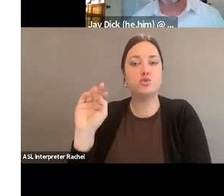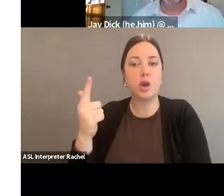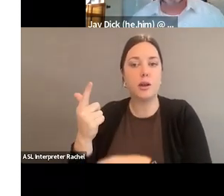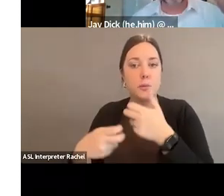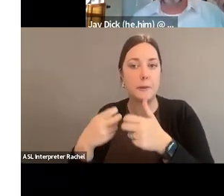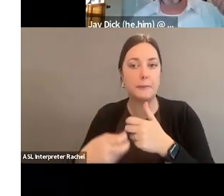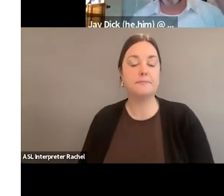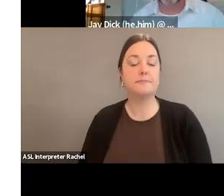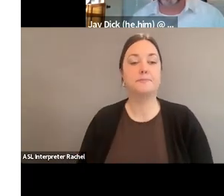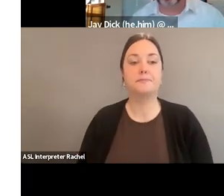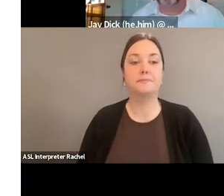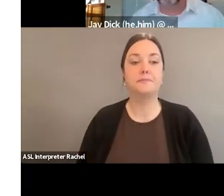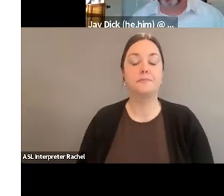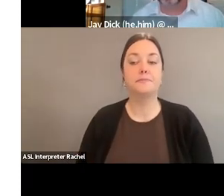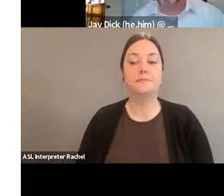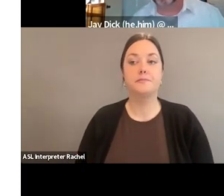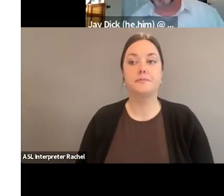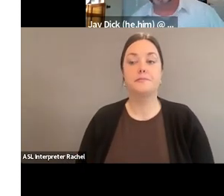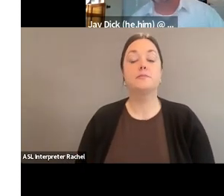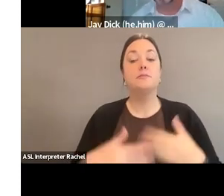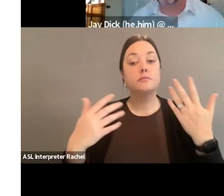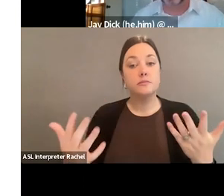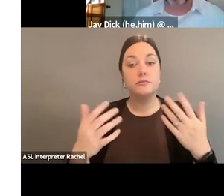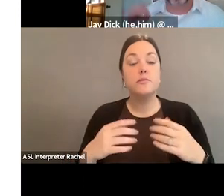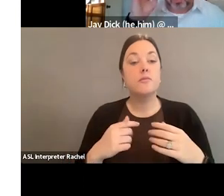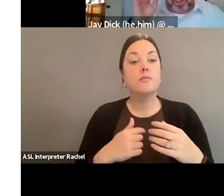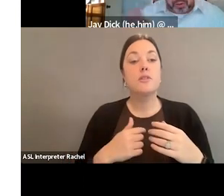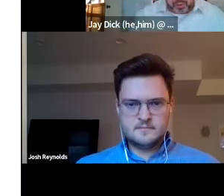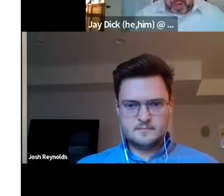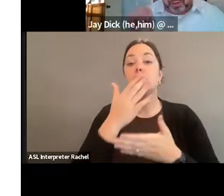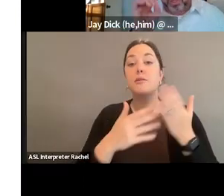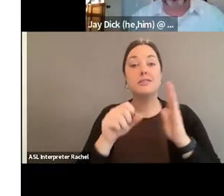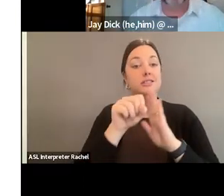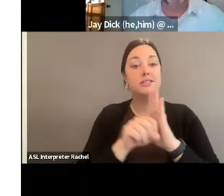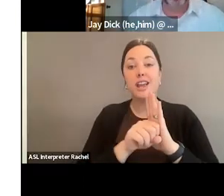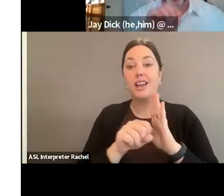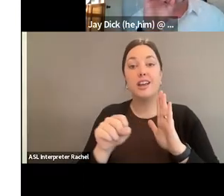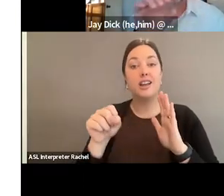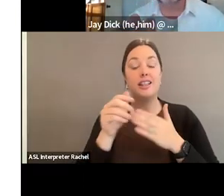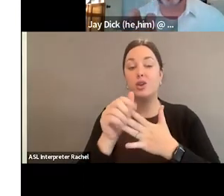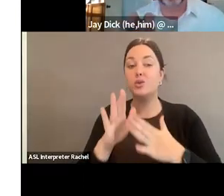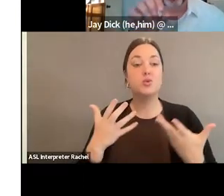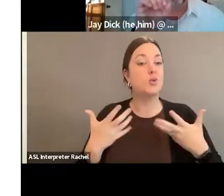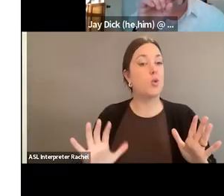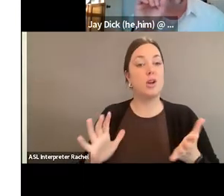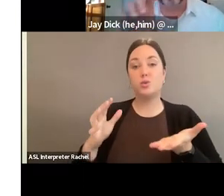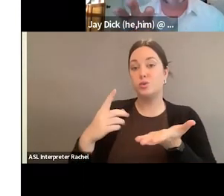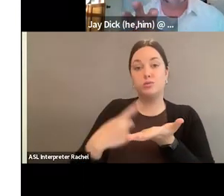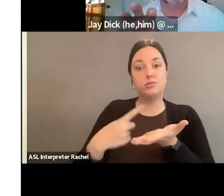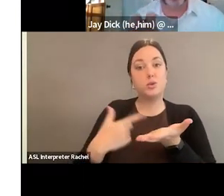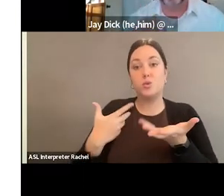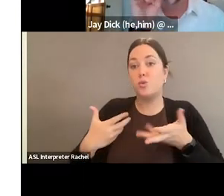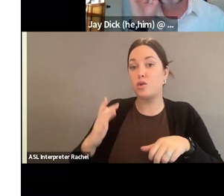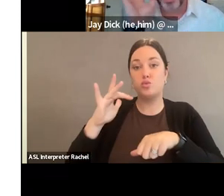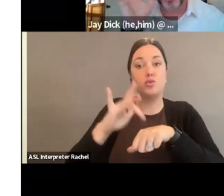Next slide. So, what do you think those state leaders don't want to touch? What are those third rails, you know? It's interesting. The